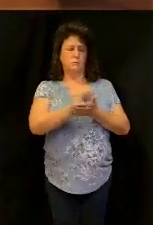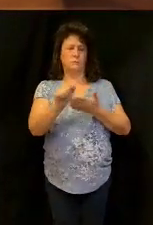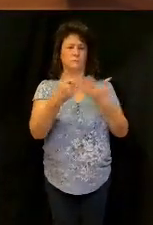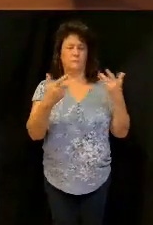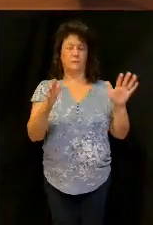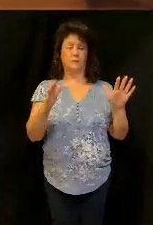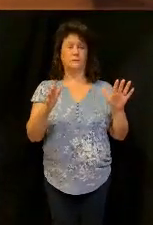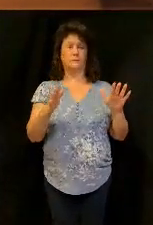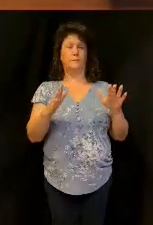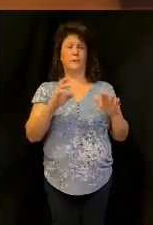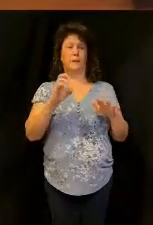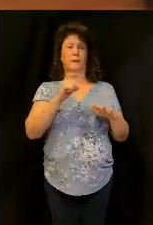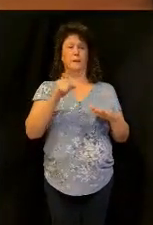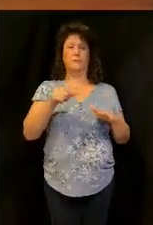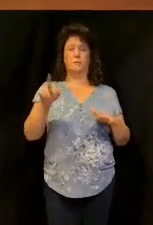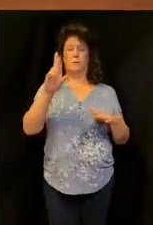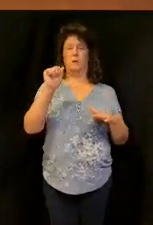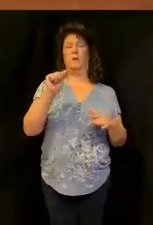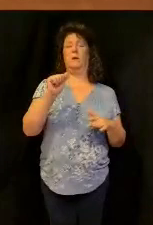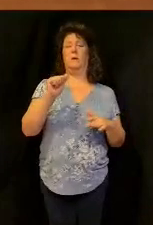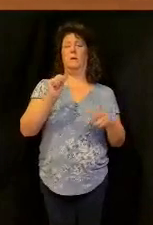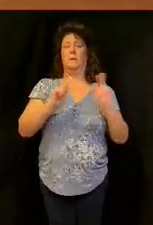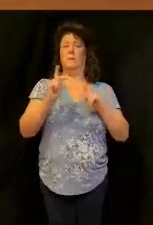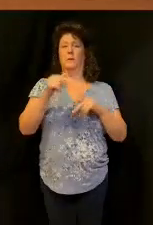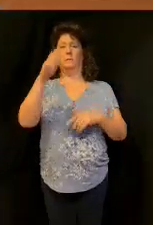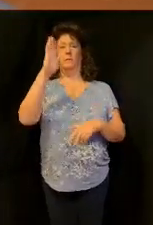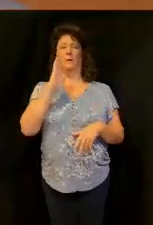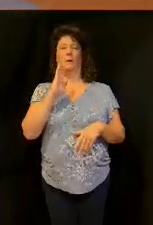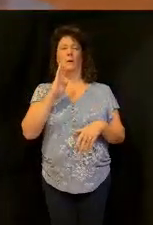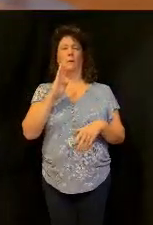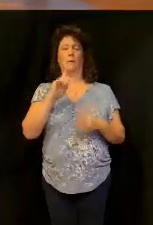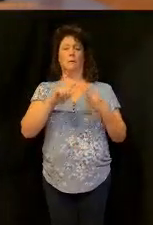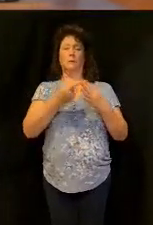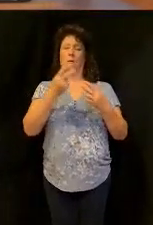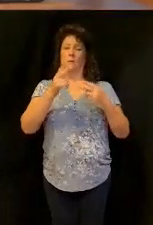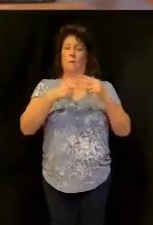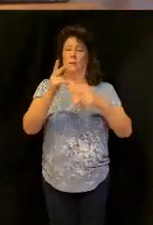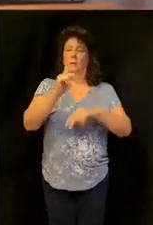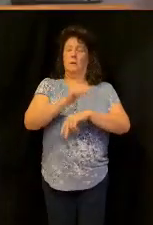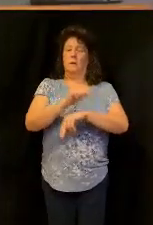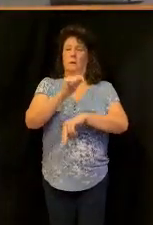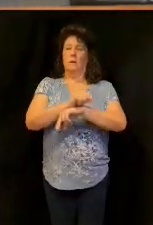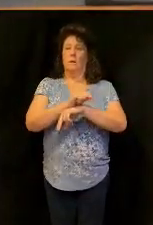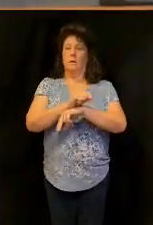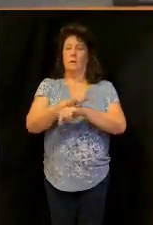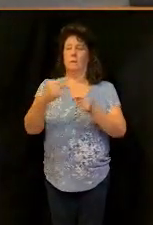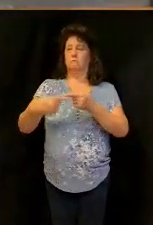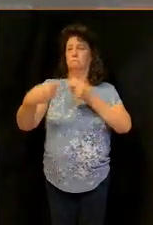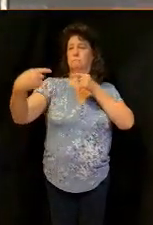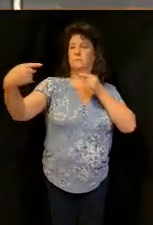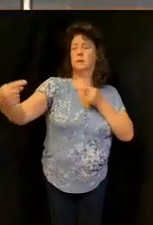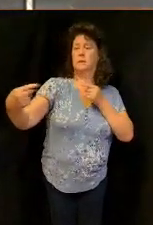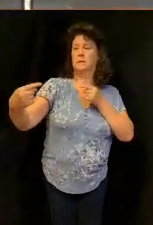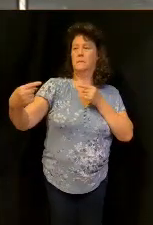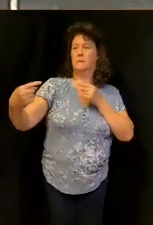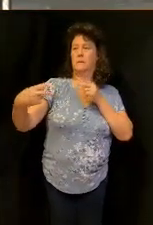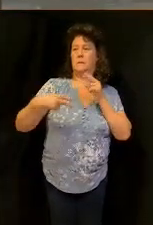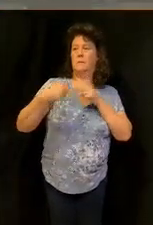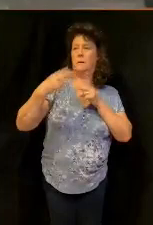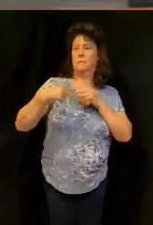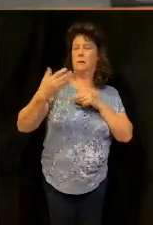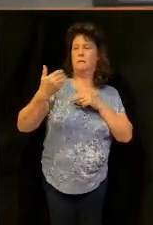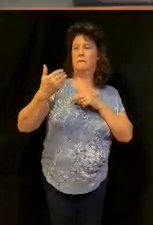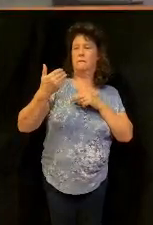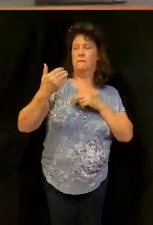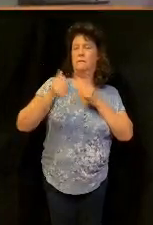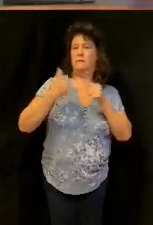so Ezra and the people of God began to build the temple, well, they got opposition when they were building that temple, and they took about a 15-year